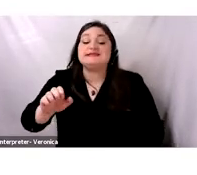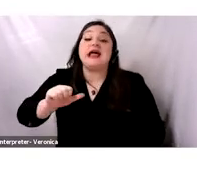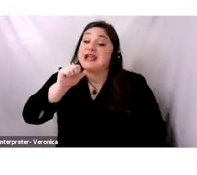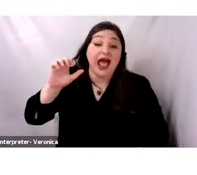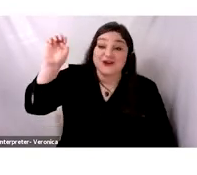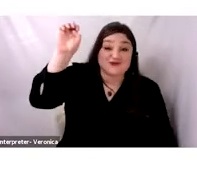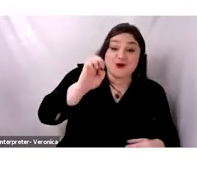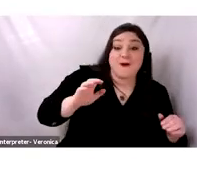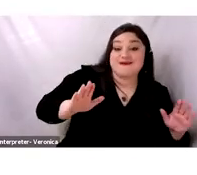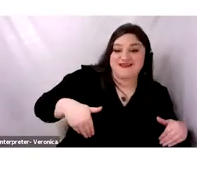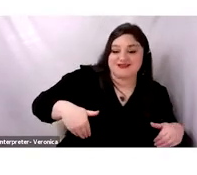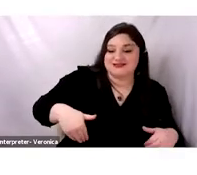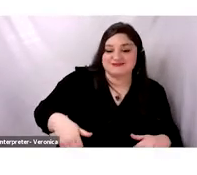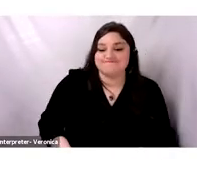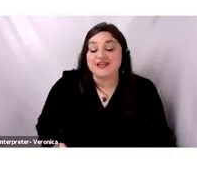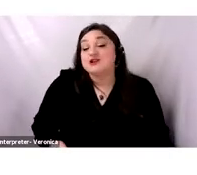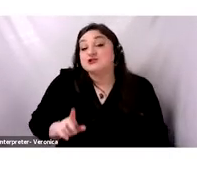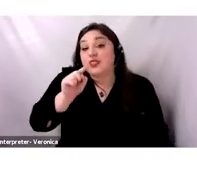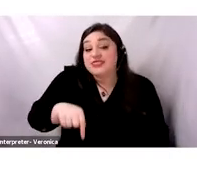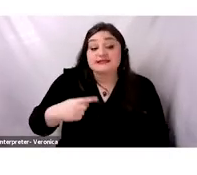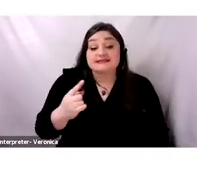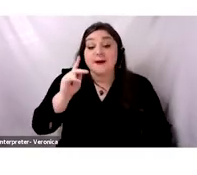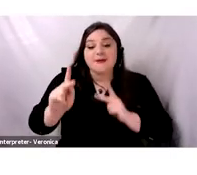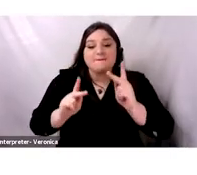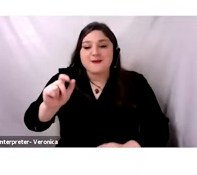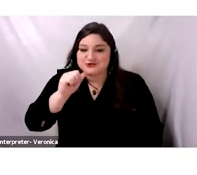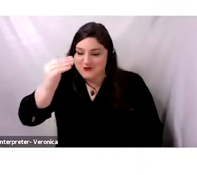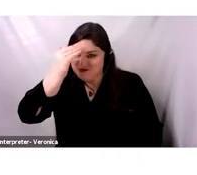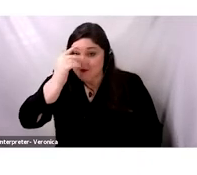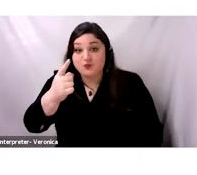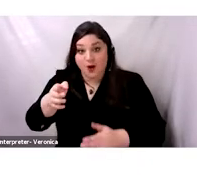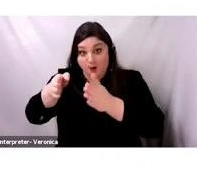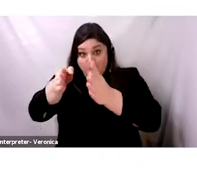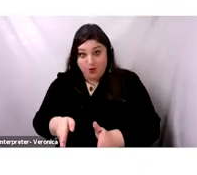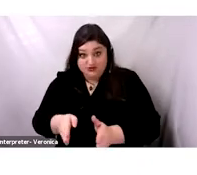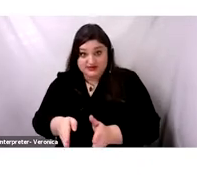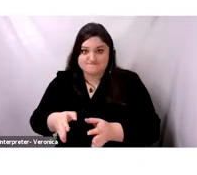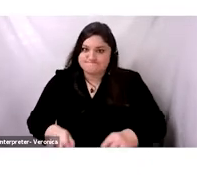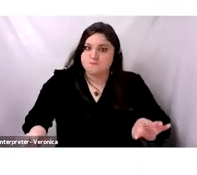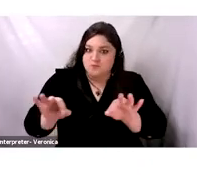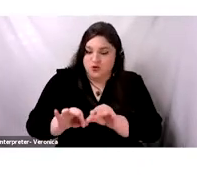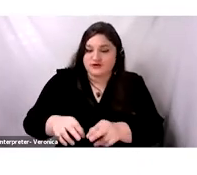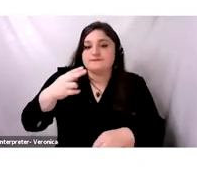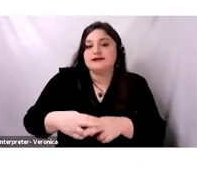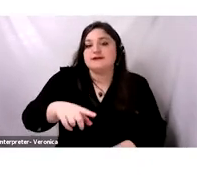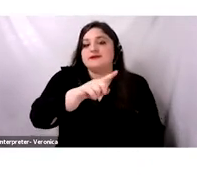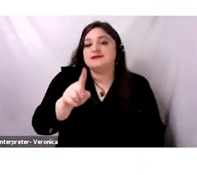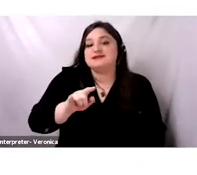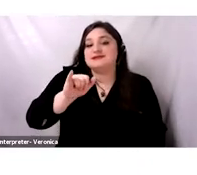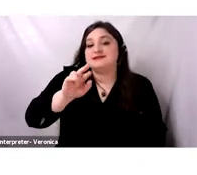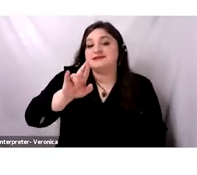historical figure that few people know about. His name is Ziriyan. He's a sub-Saharan African musician,